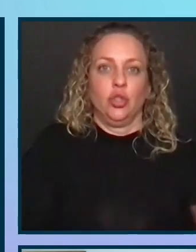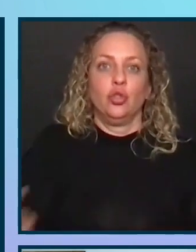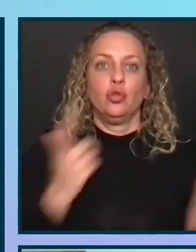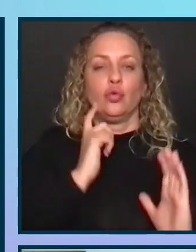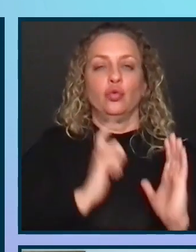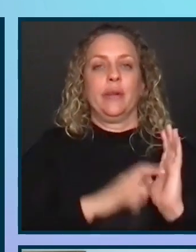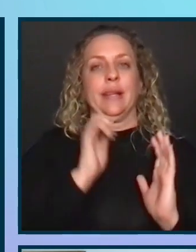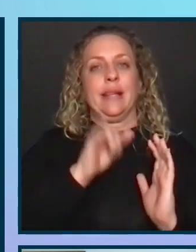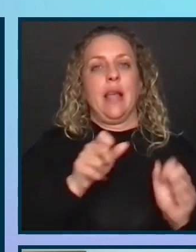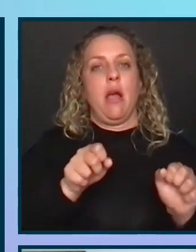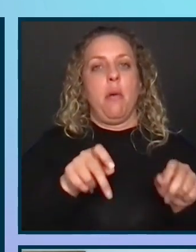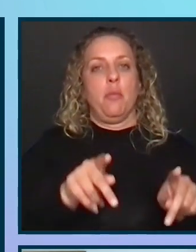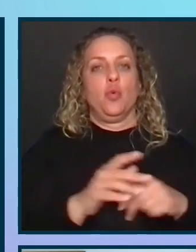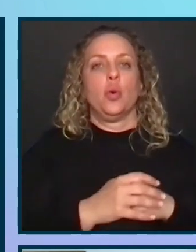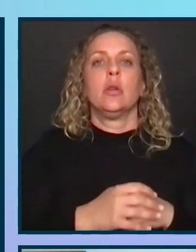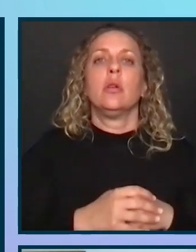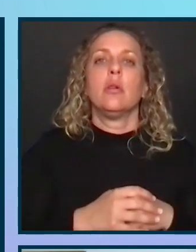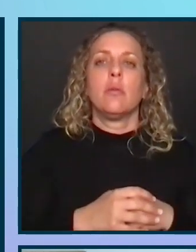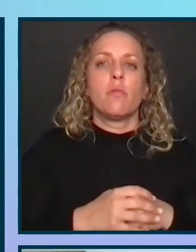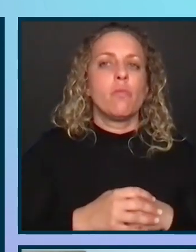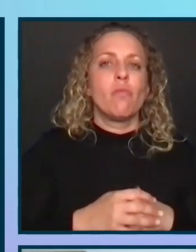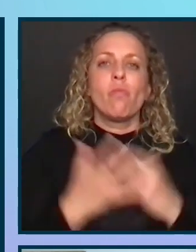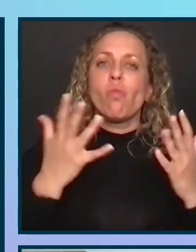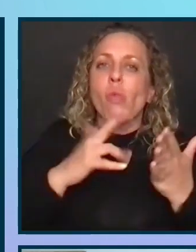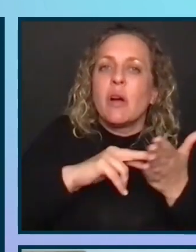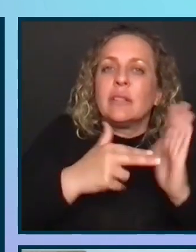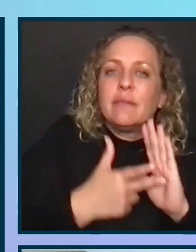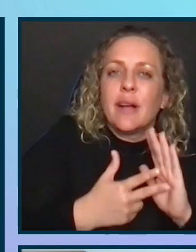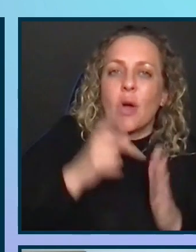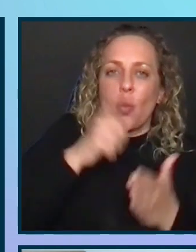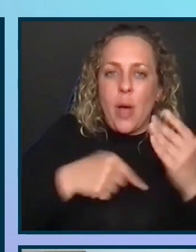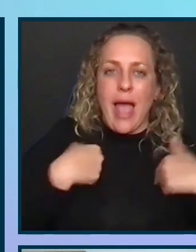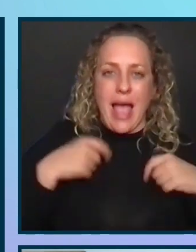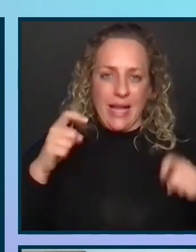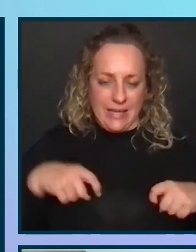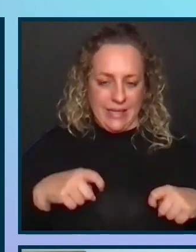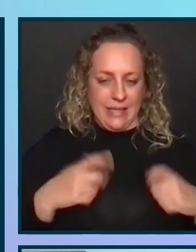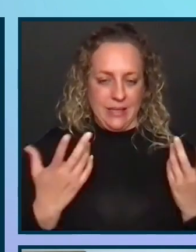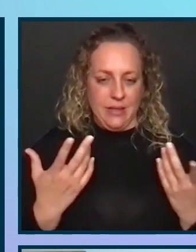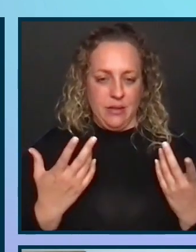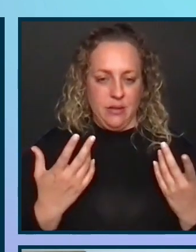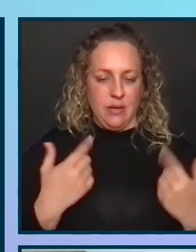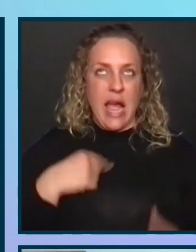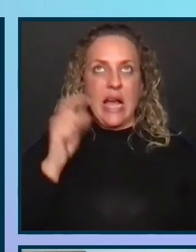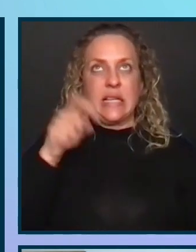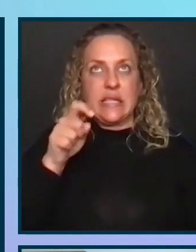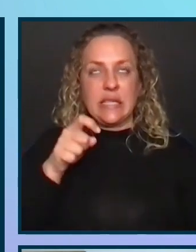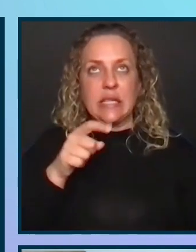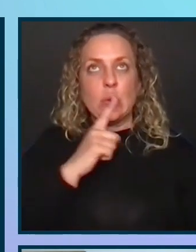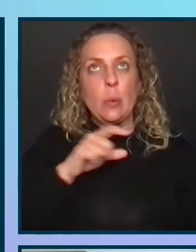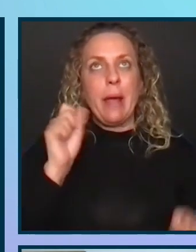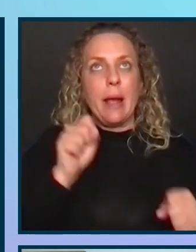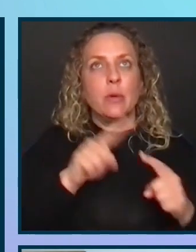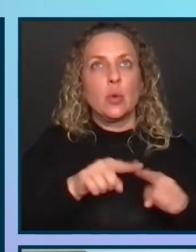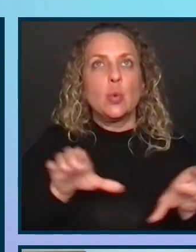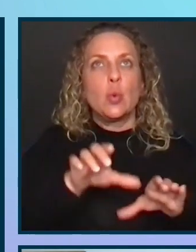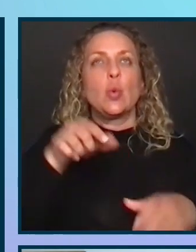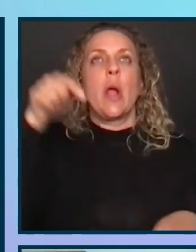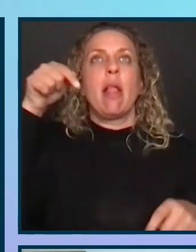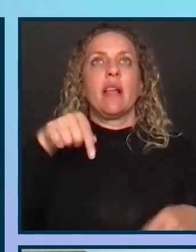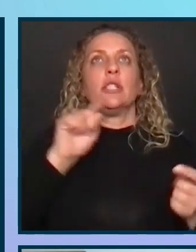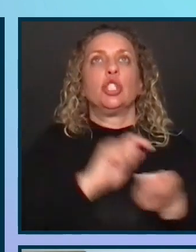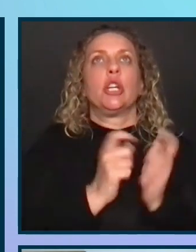Recognize that opportunity. Define what I need, right? So what do I need to be able to do this